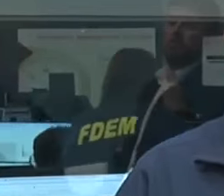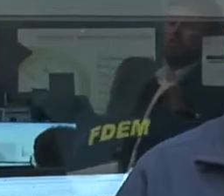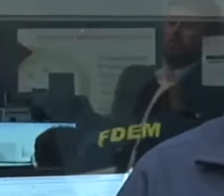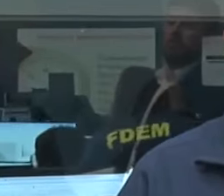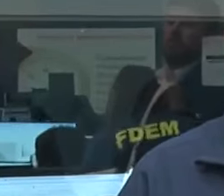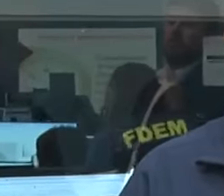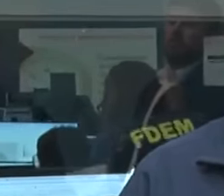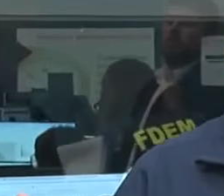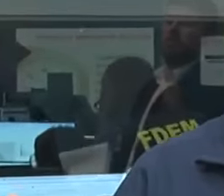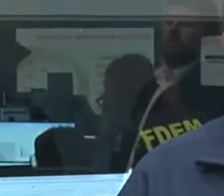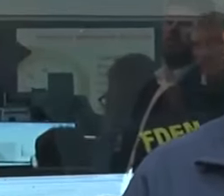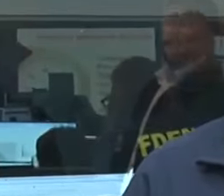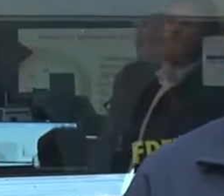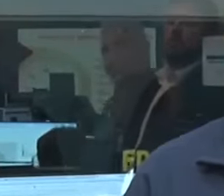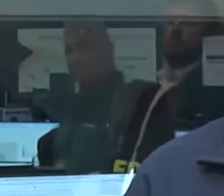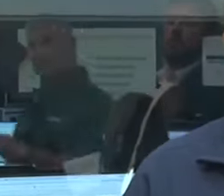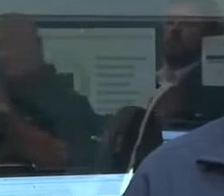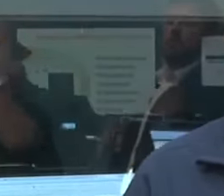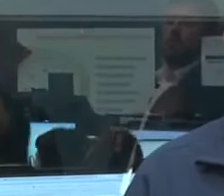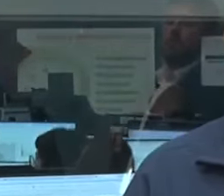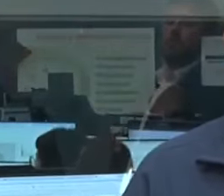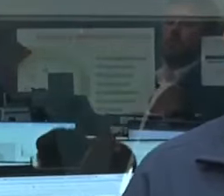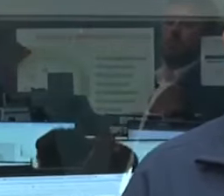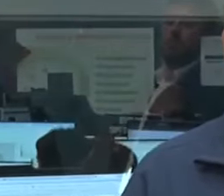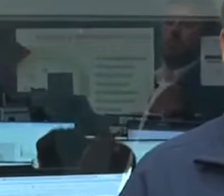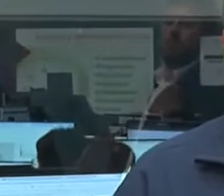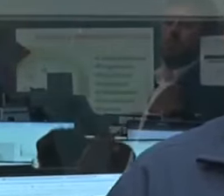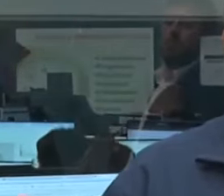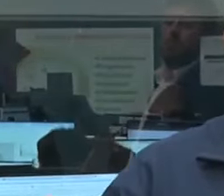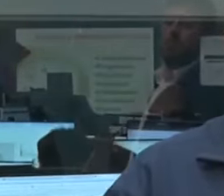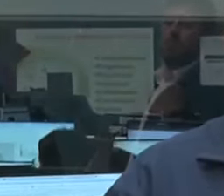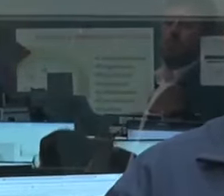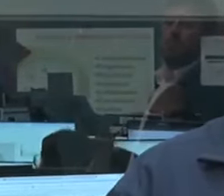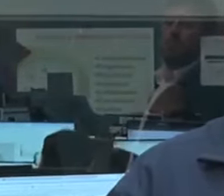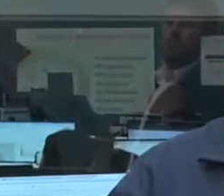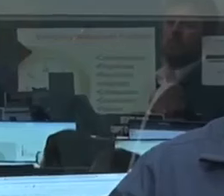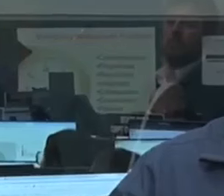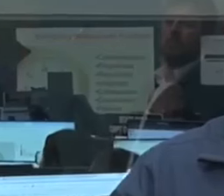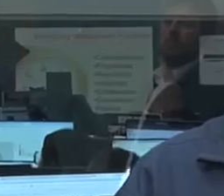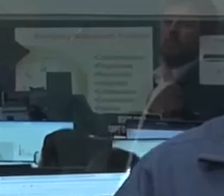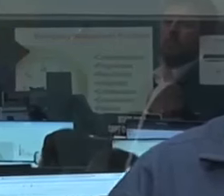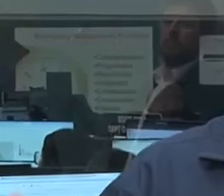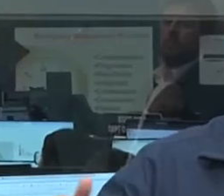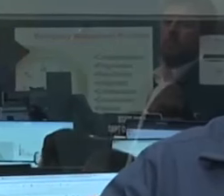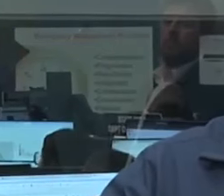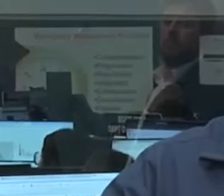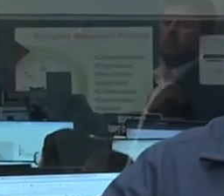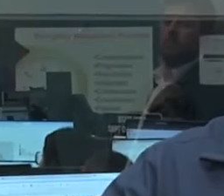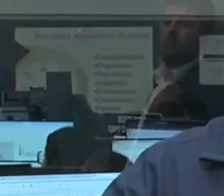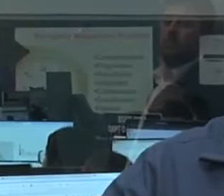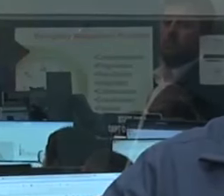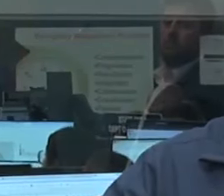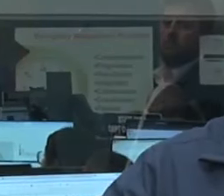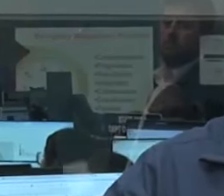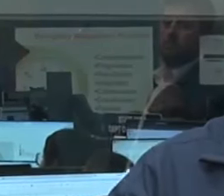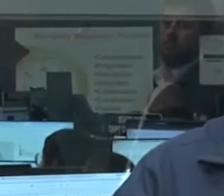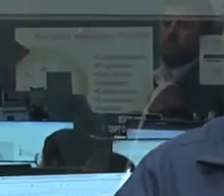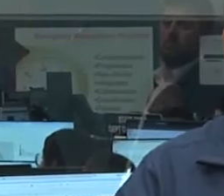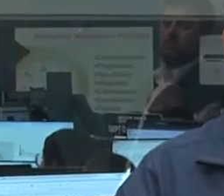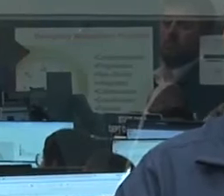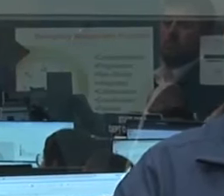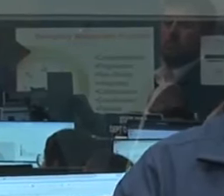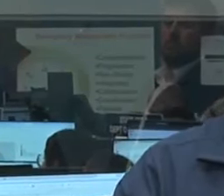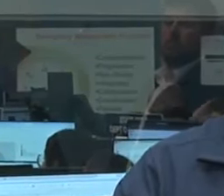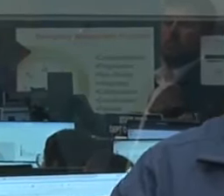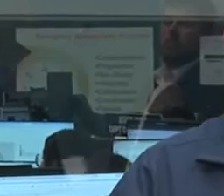said, make your make your plan and execute the plan. Now we're already seeing some of the outer bands. We're seeing stuff that's happening on the west coast of